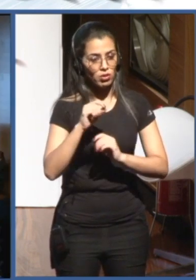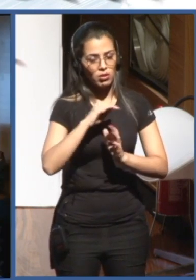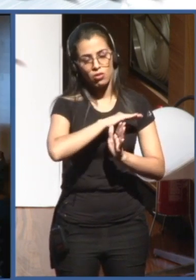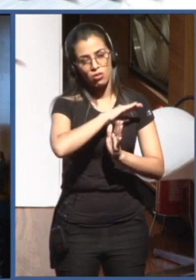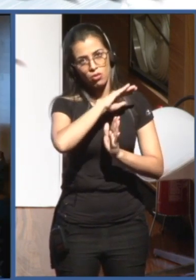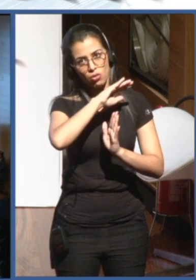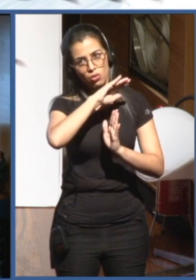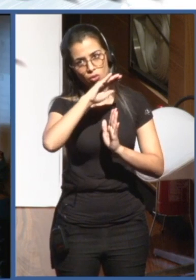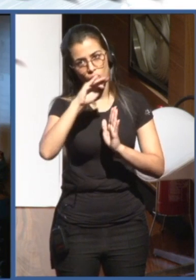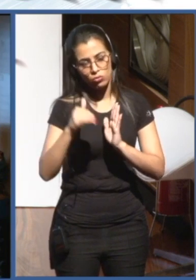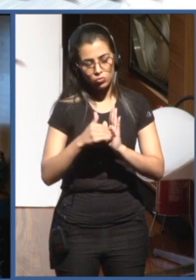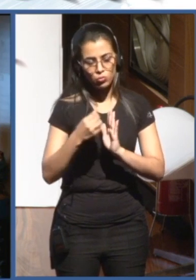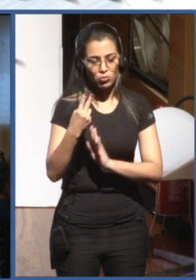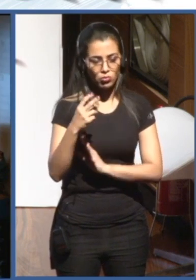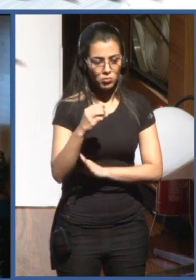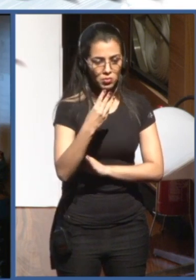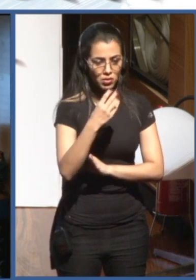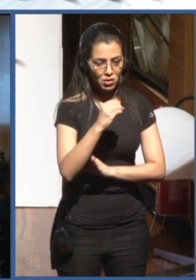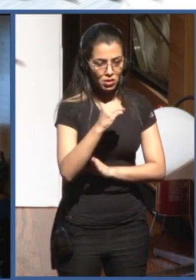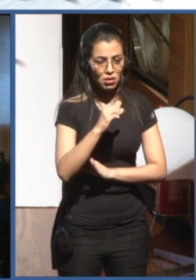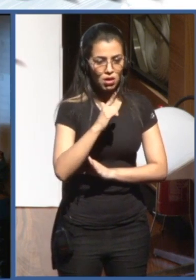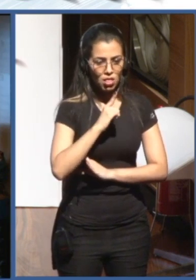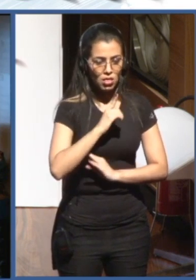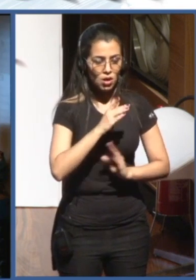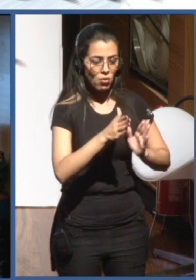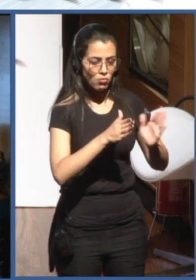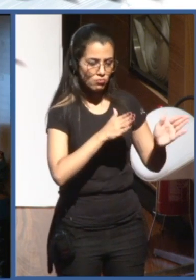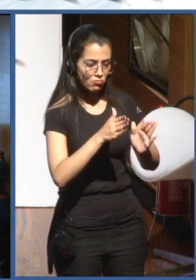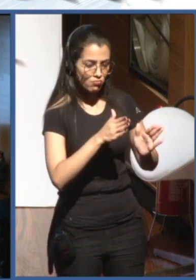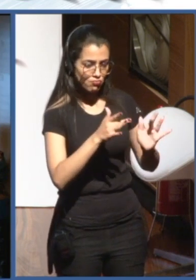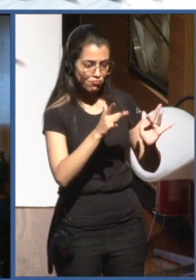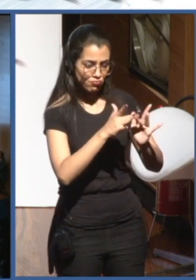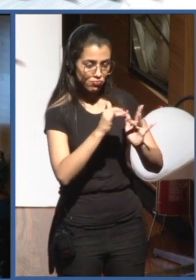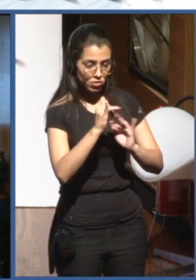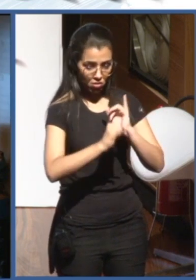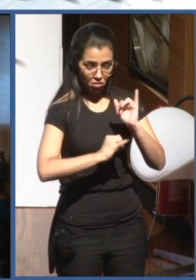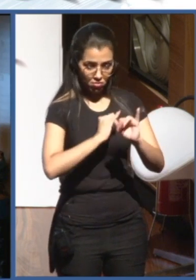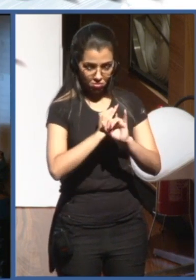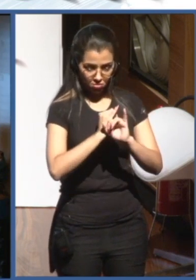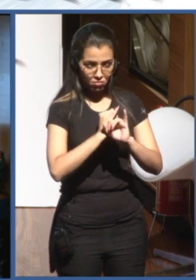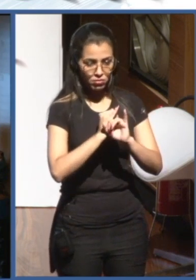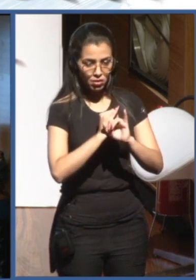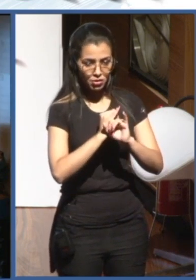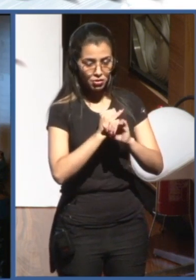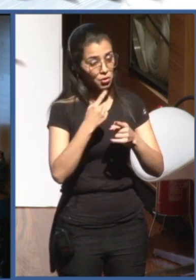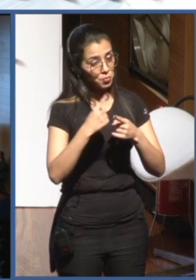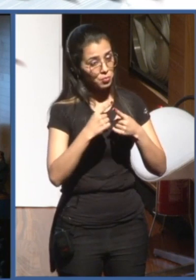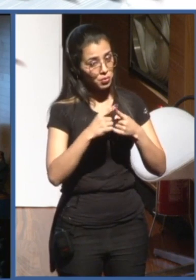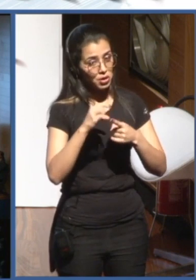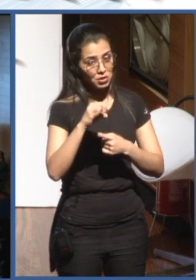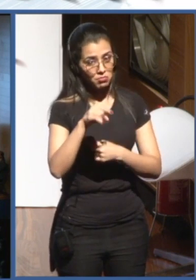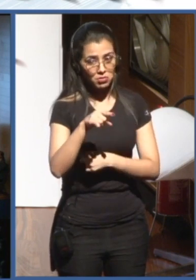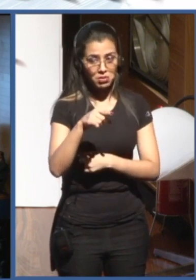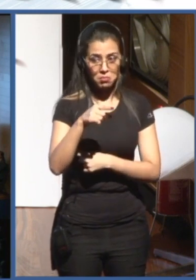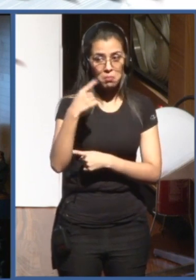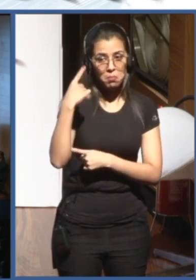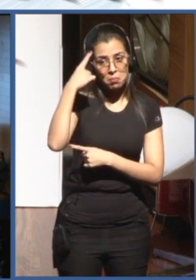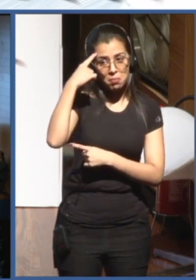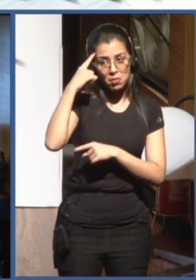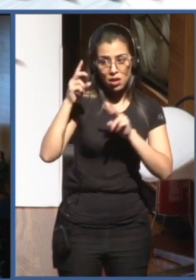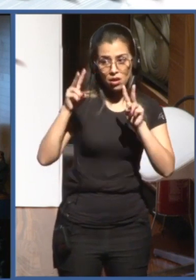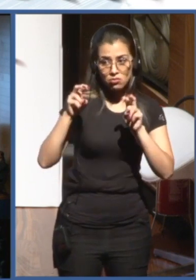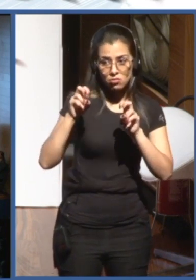as a basic recommendation for artificial intelligence itself. Because if you think in terms of lifelong education,